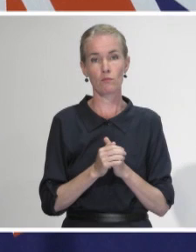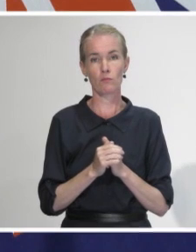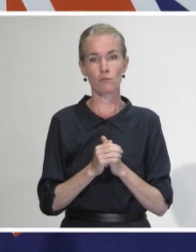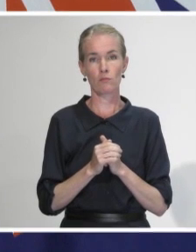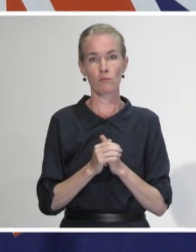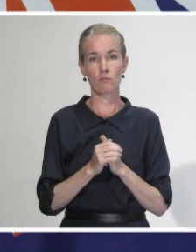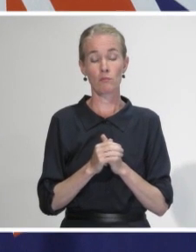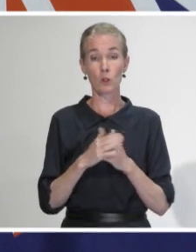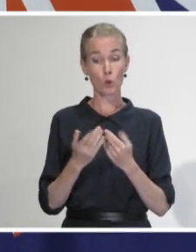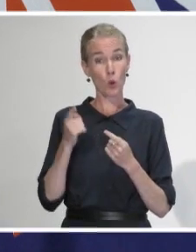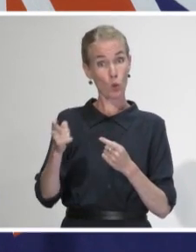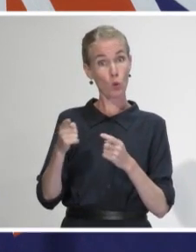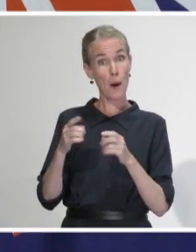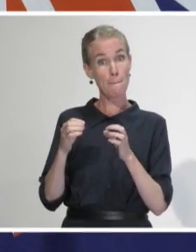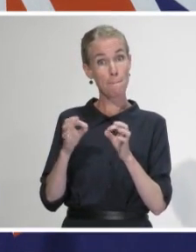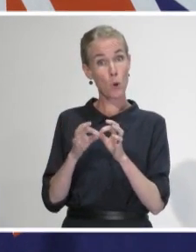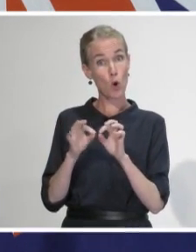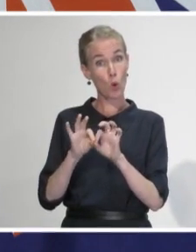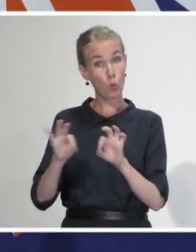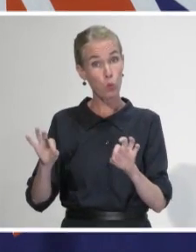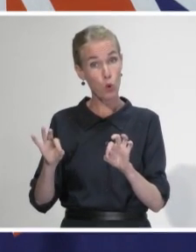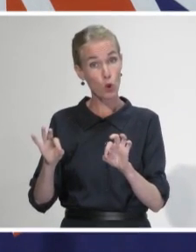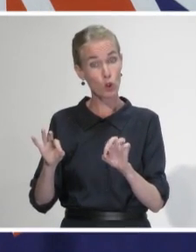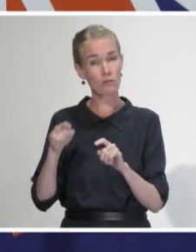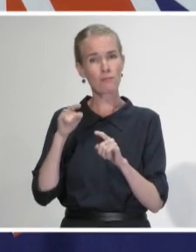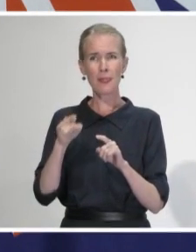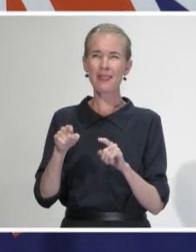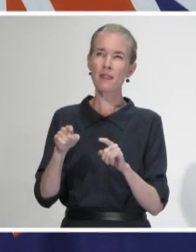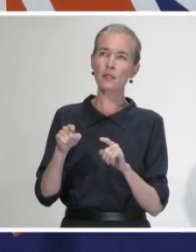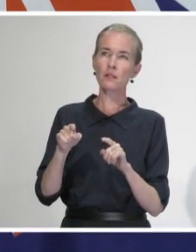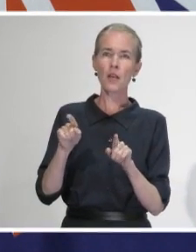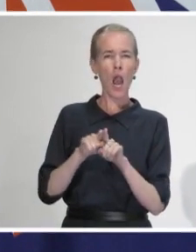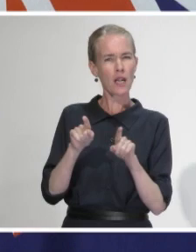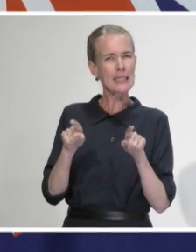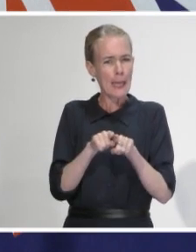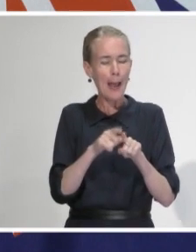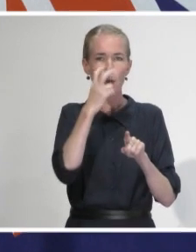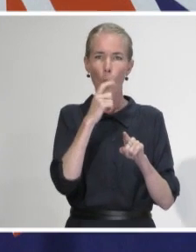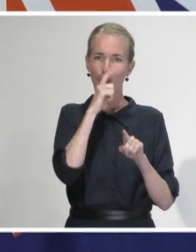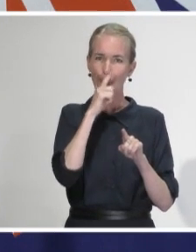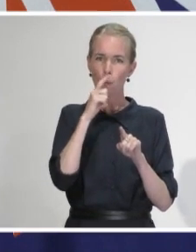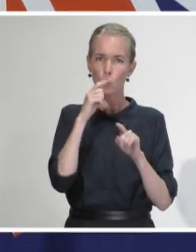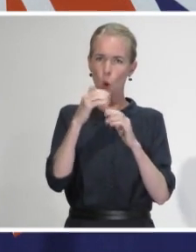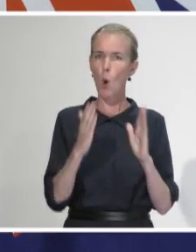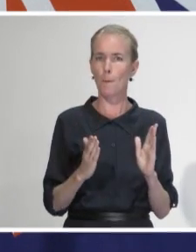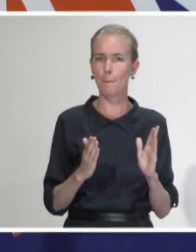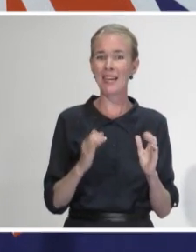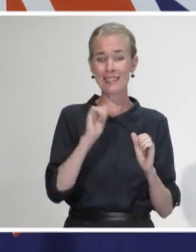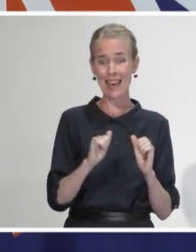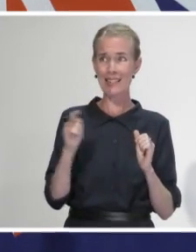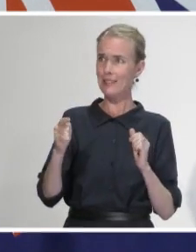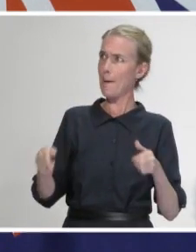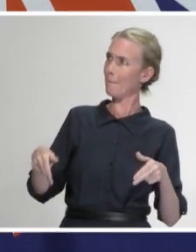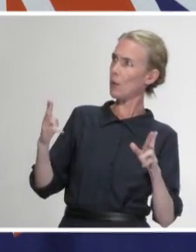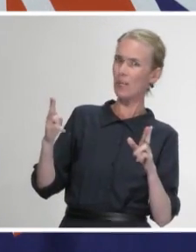So the care that has been provided is not medical care per se just because they happen to be in a hospital setting, it